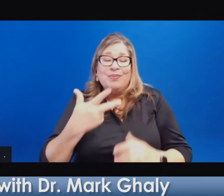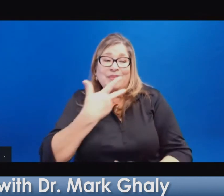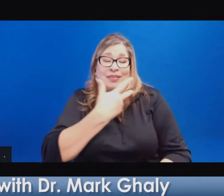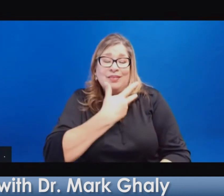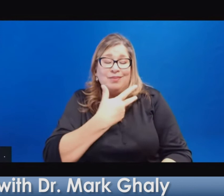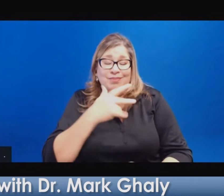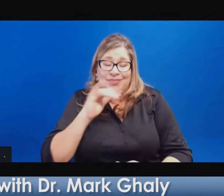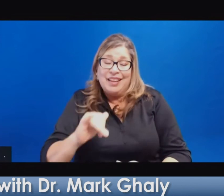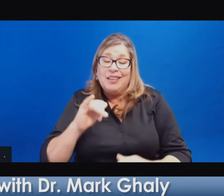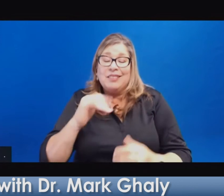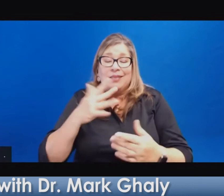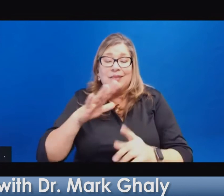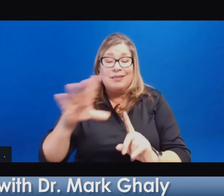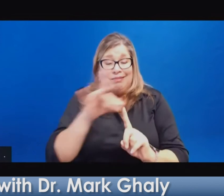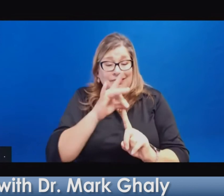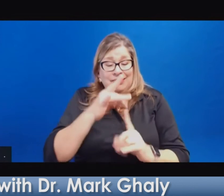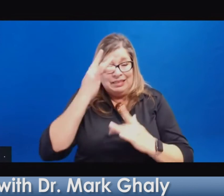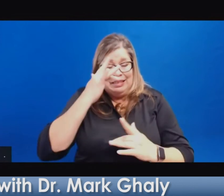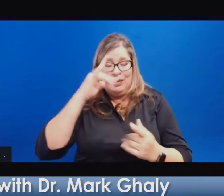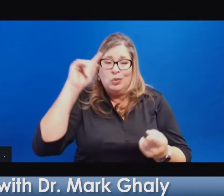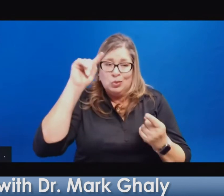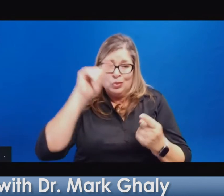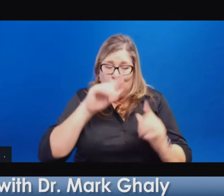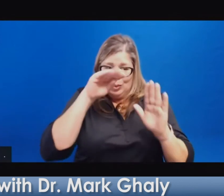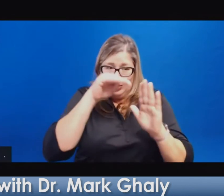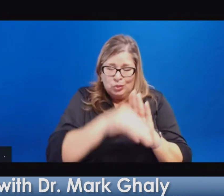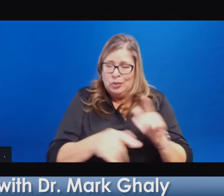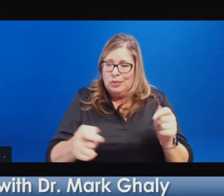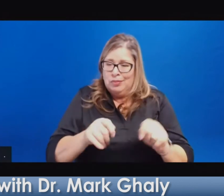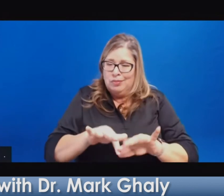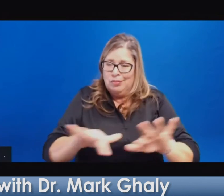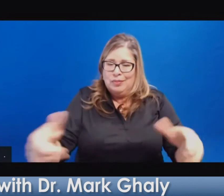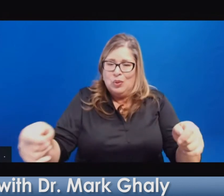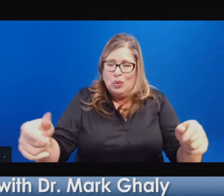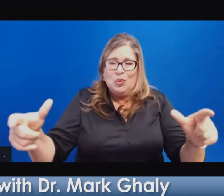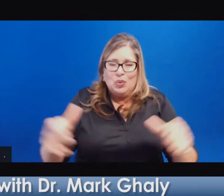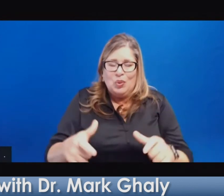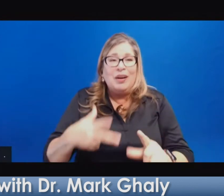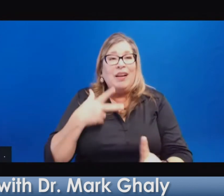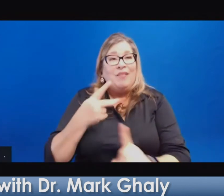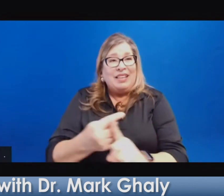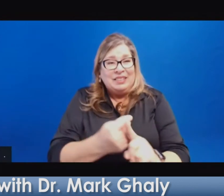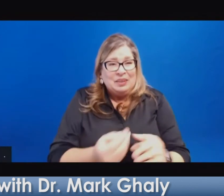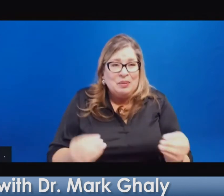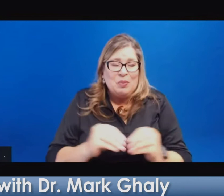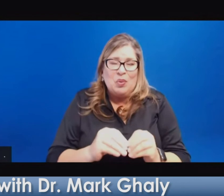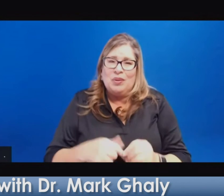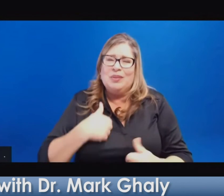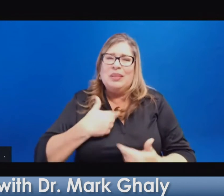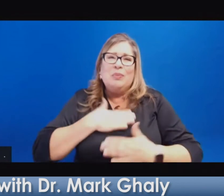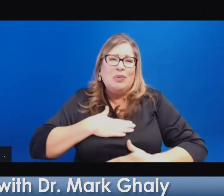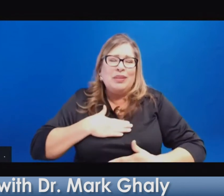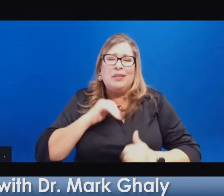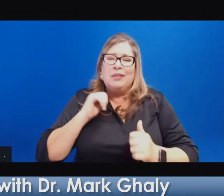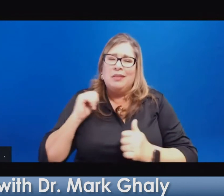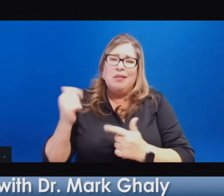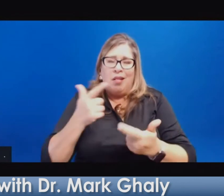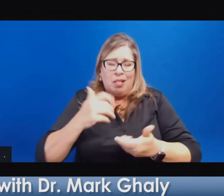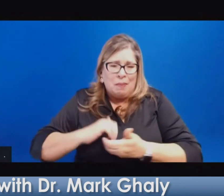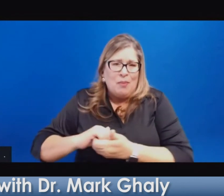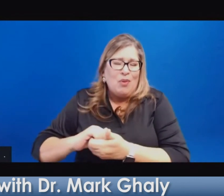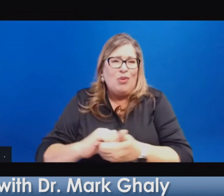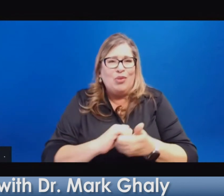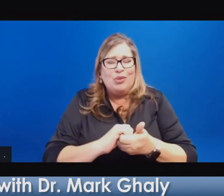really support our state to get to the other side. Appreciate the partnership, appreciate what all of you do to help communicate